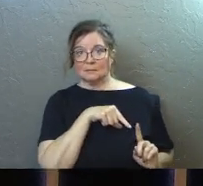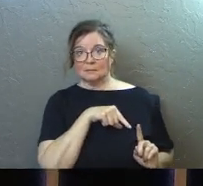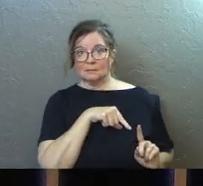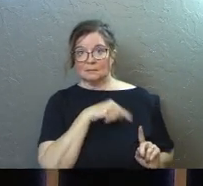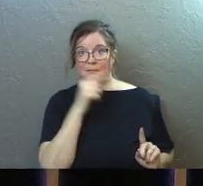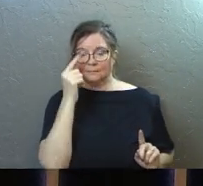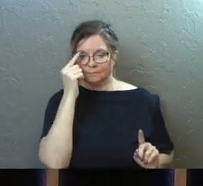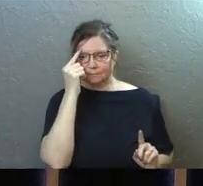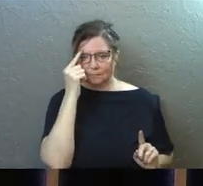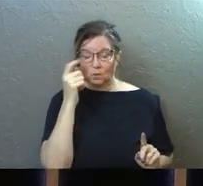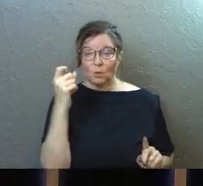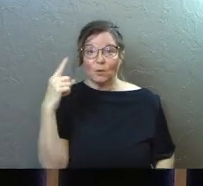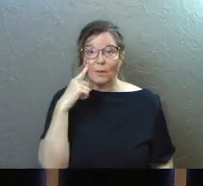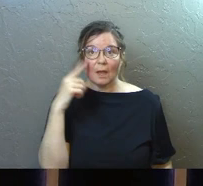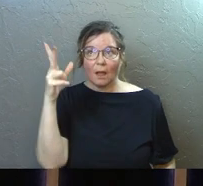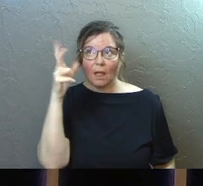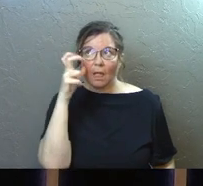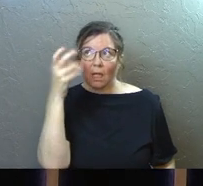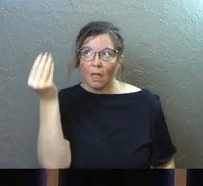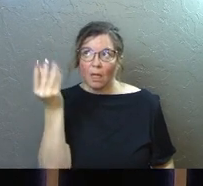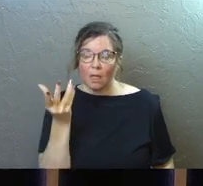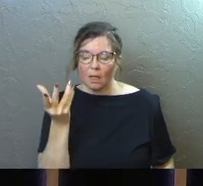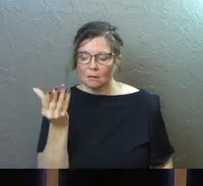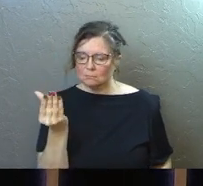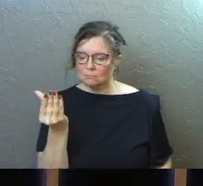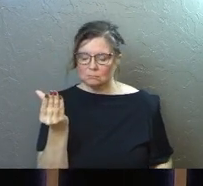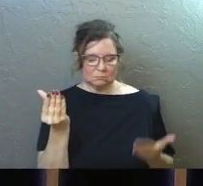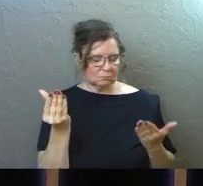The Bible wins every single time.